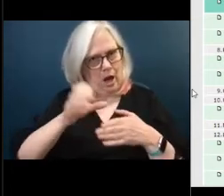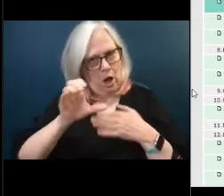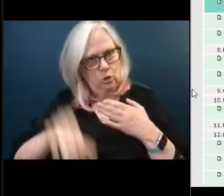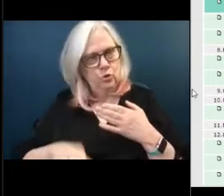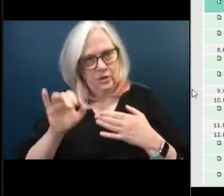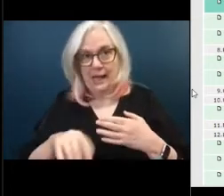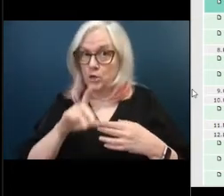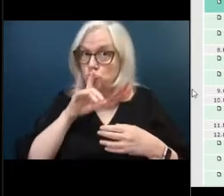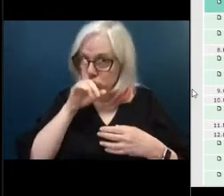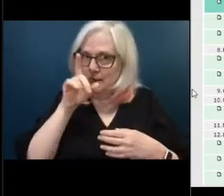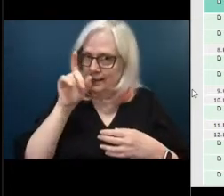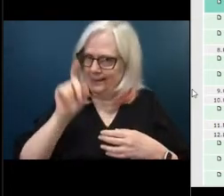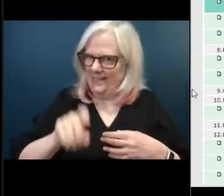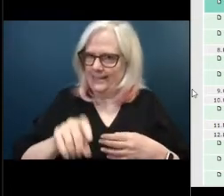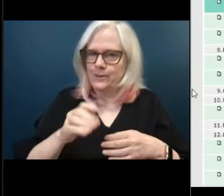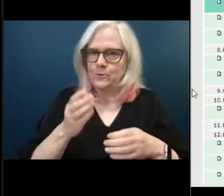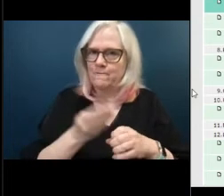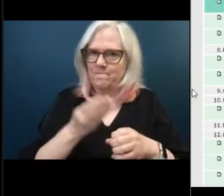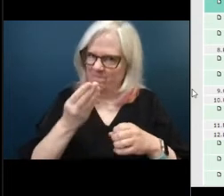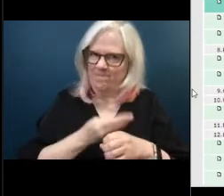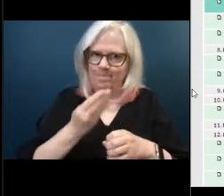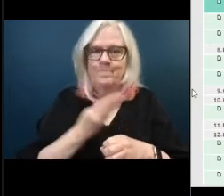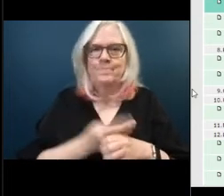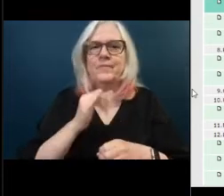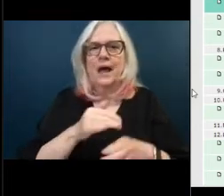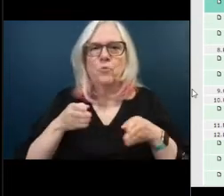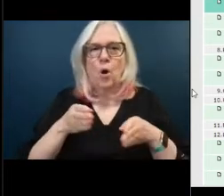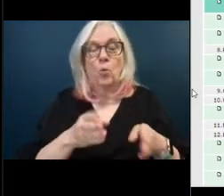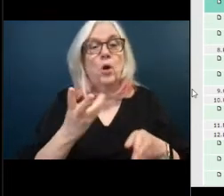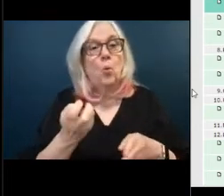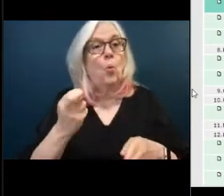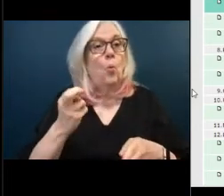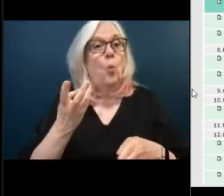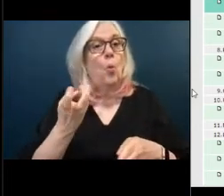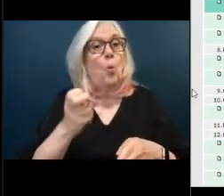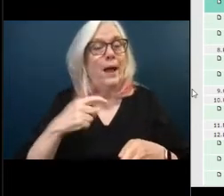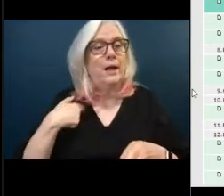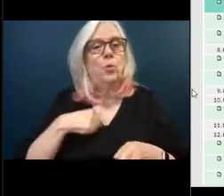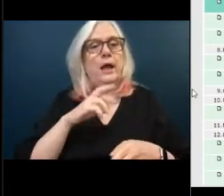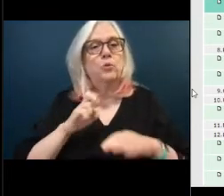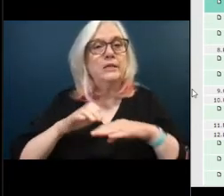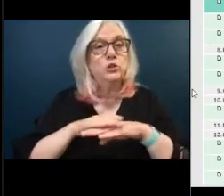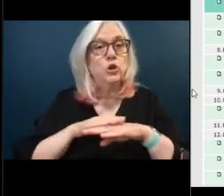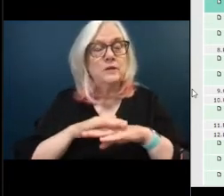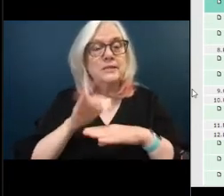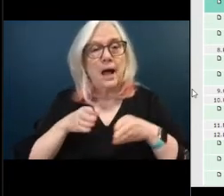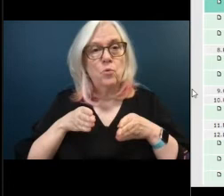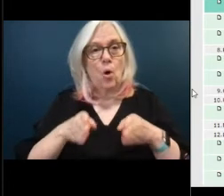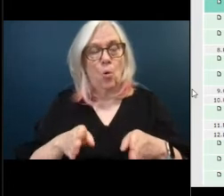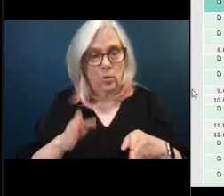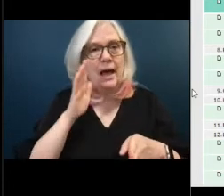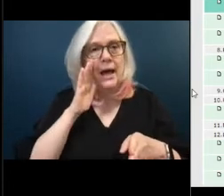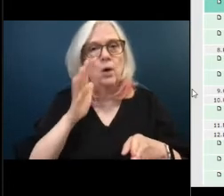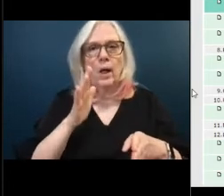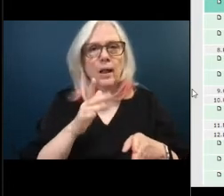what will happen is when we resurface this road it'll it'll be well suited for the vehicle or traffic that's using it